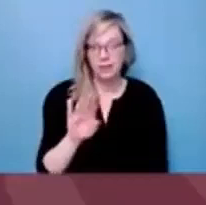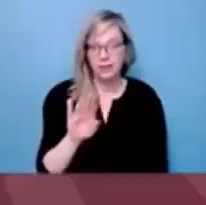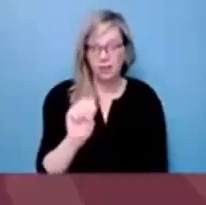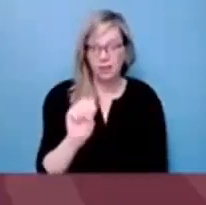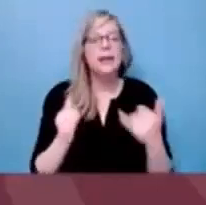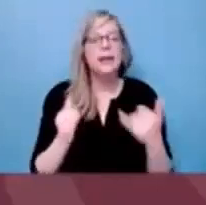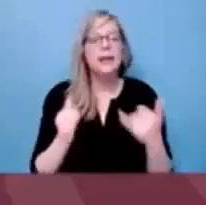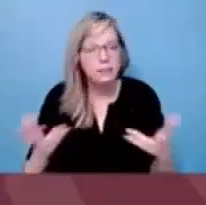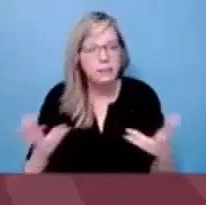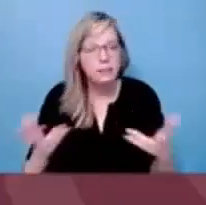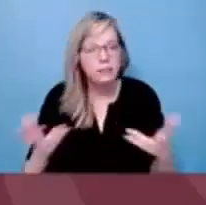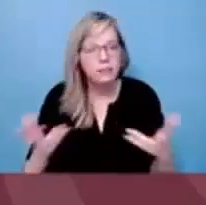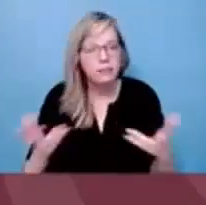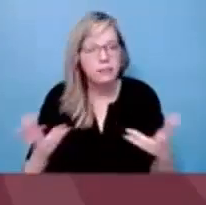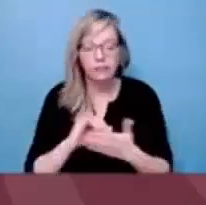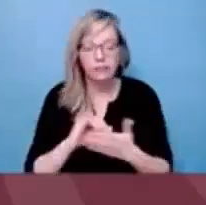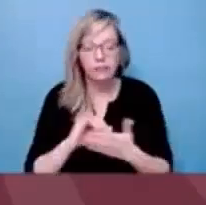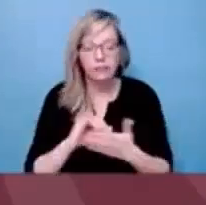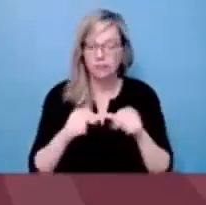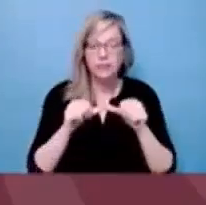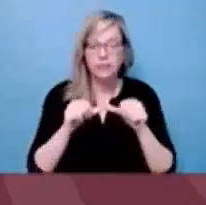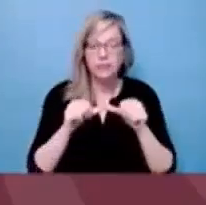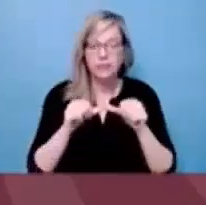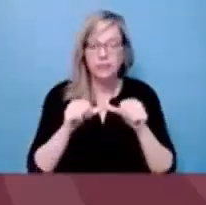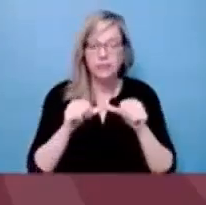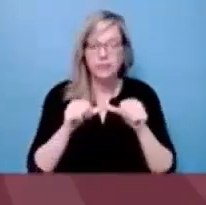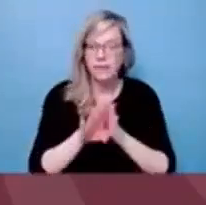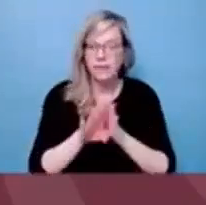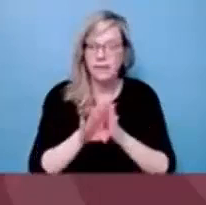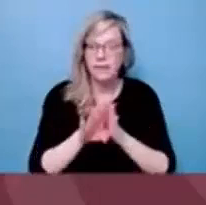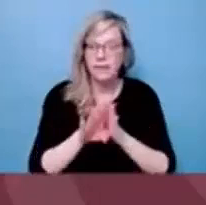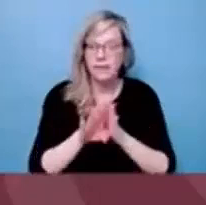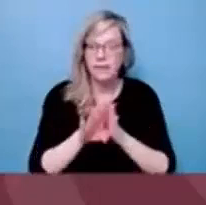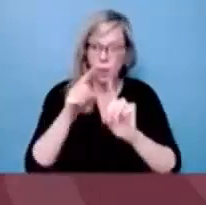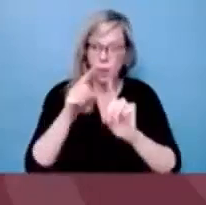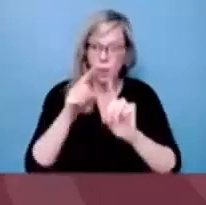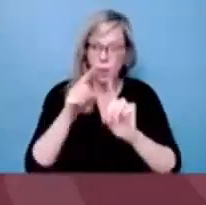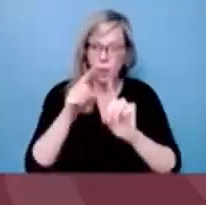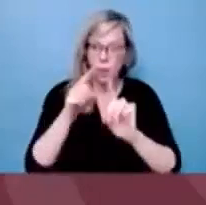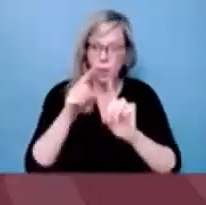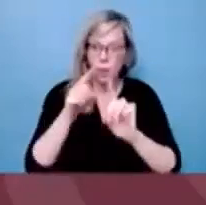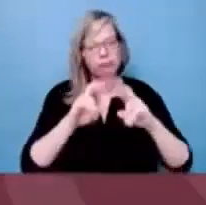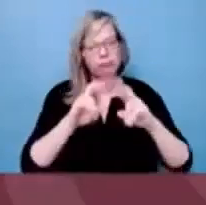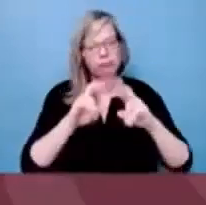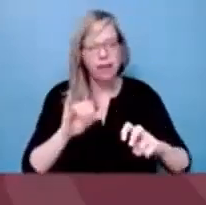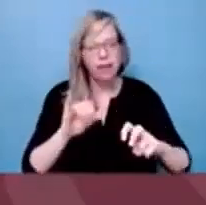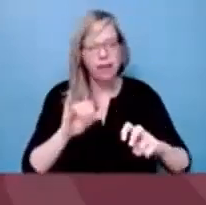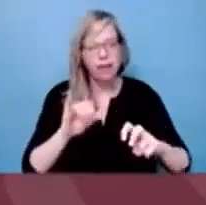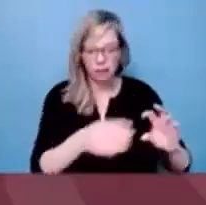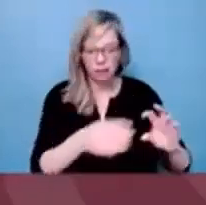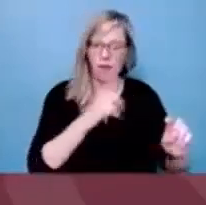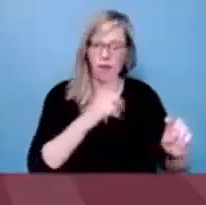Sack. Today, we will be speaking about a partnership project called Sustainable Development Goals, a literature review,